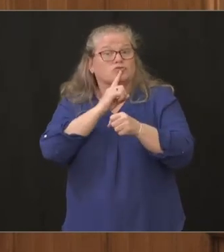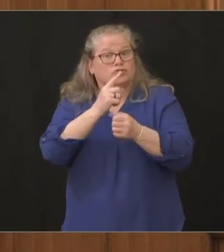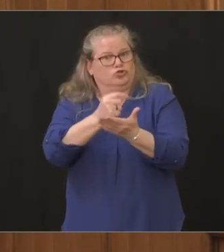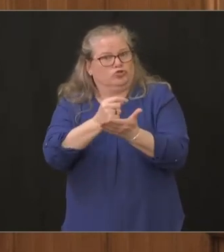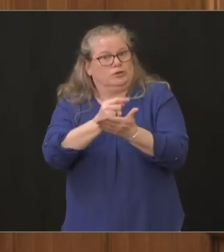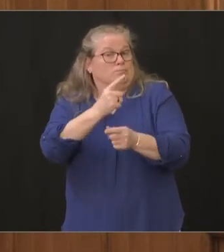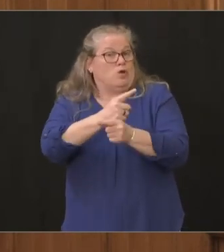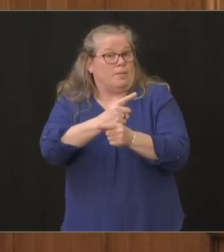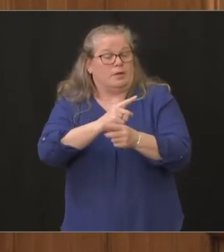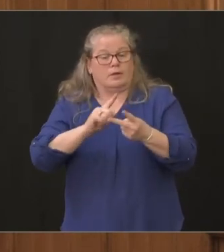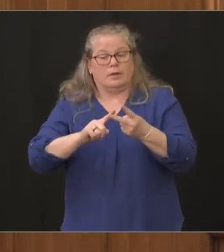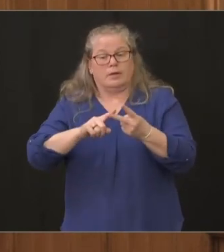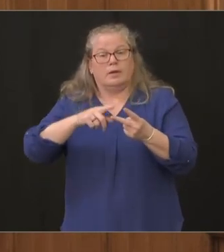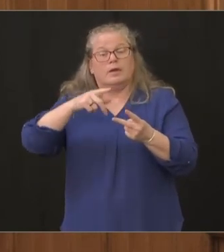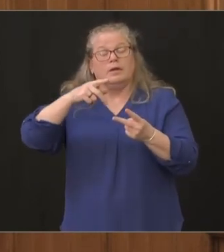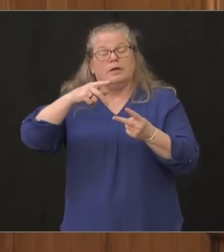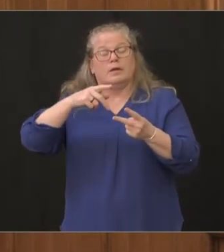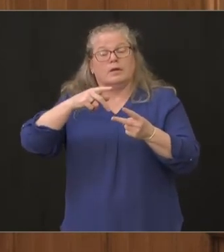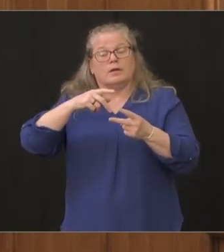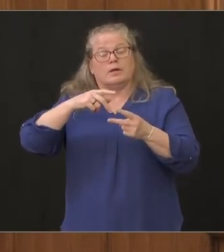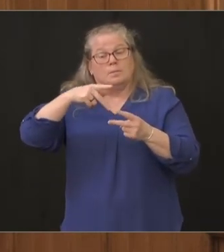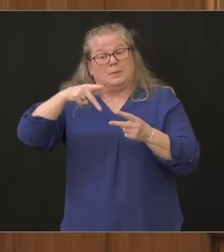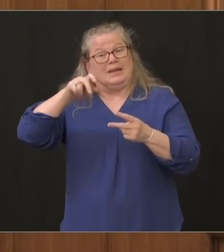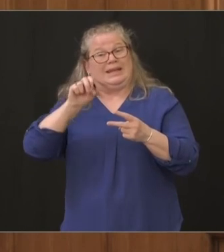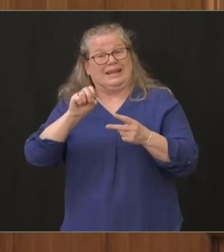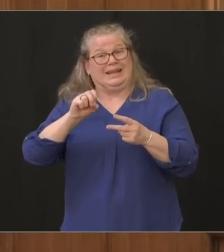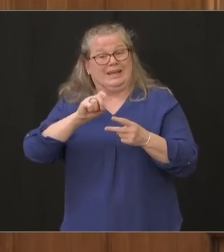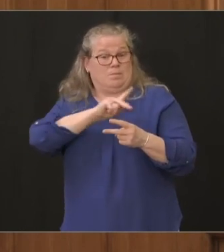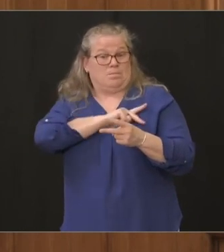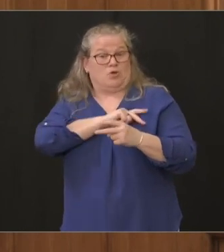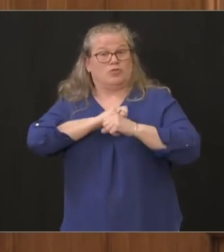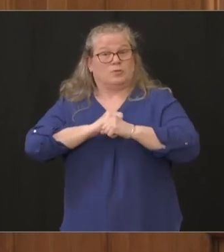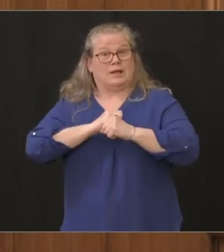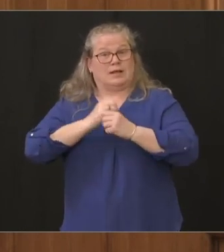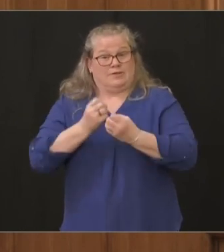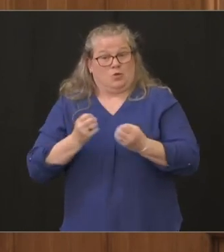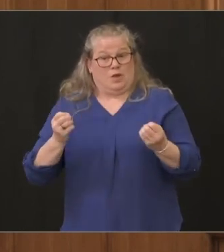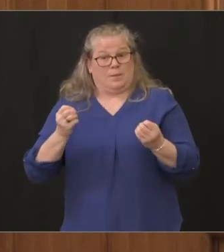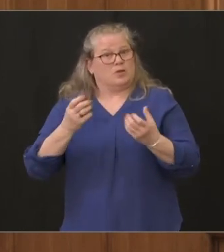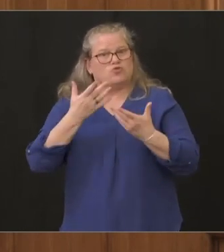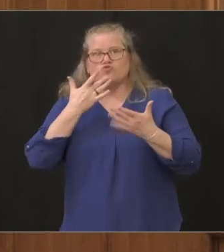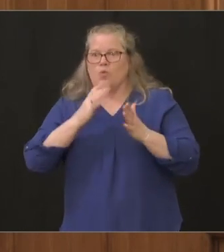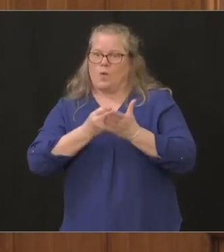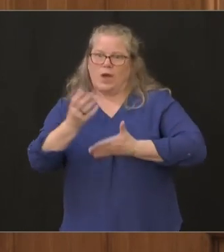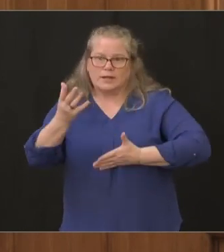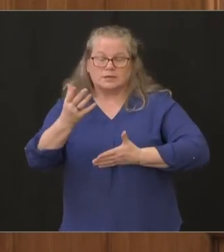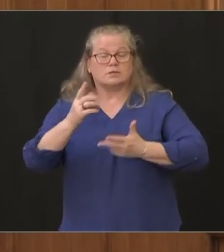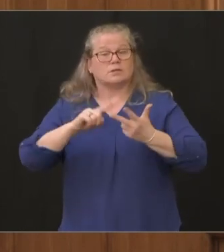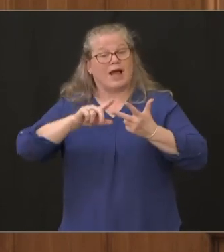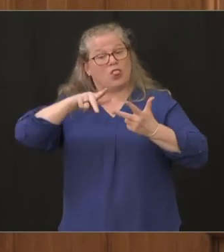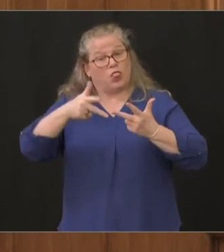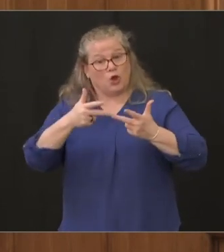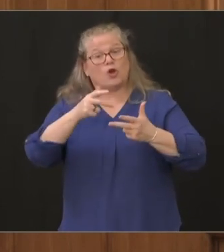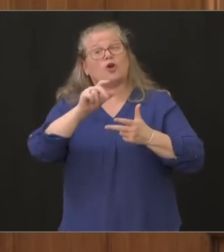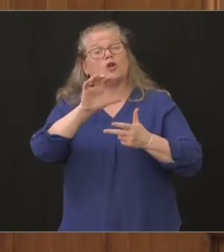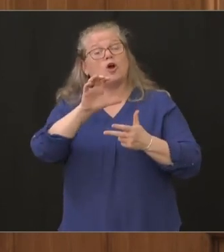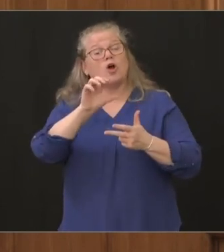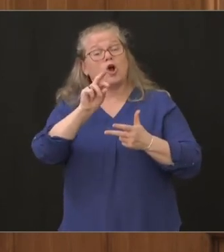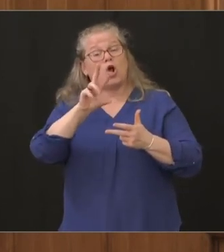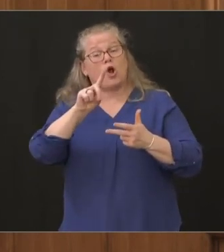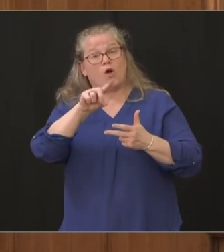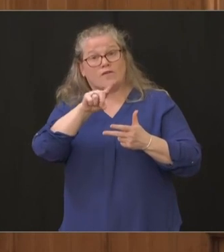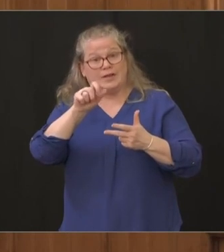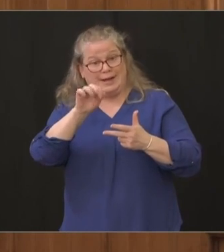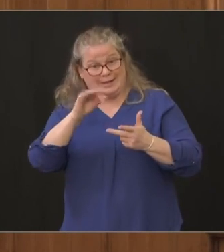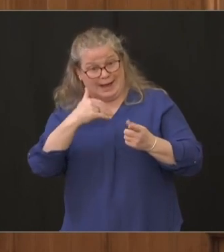ppe and third so you can move people out of the hospital who don't have covet 19 so very very essential for us to know who is in the hospital